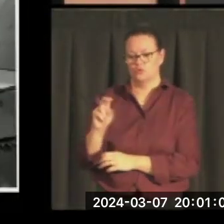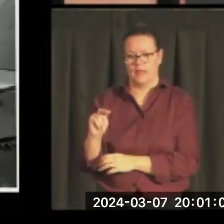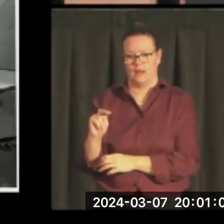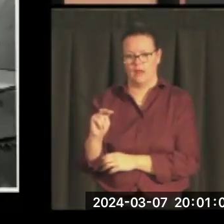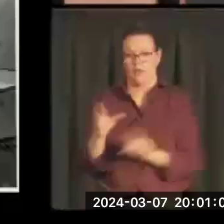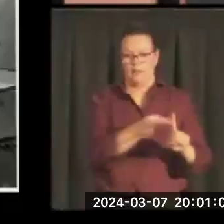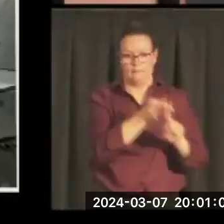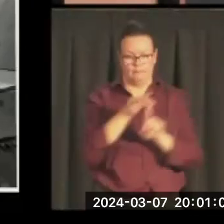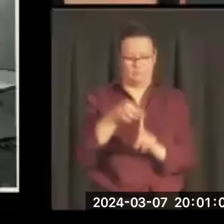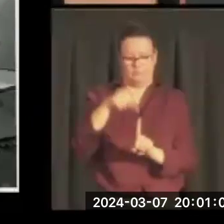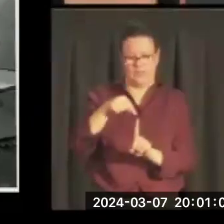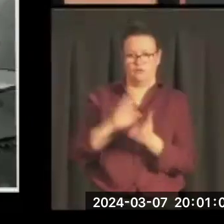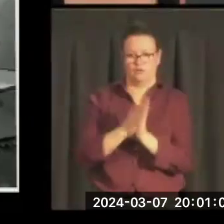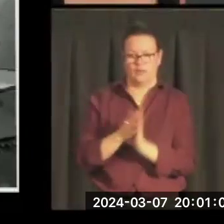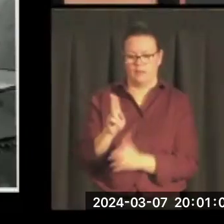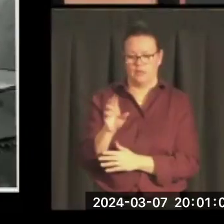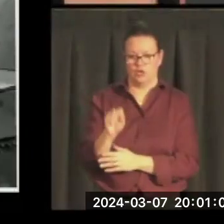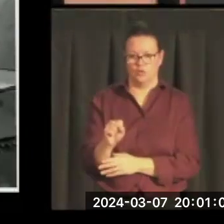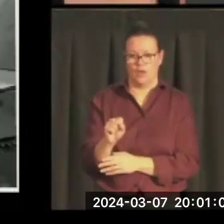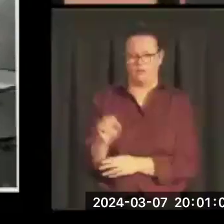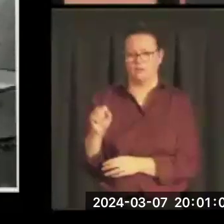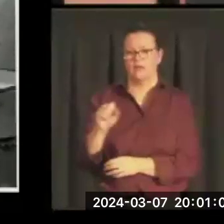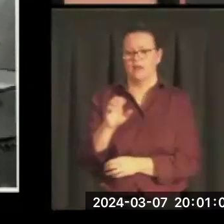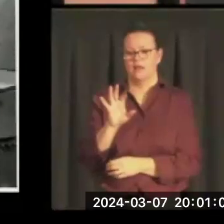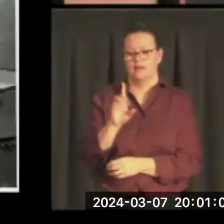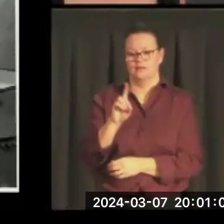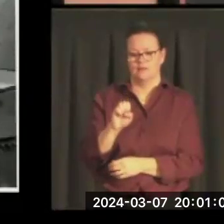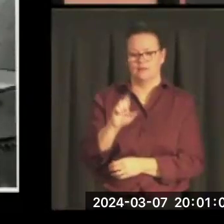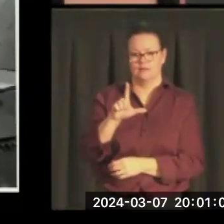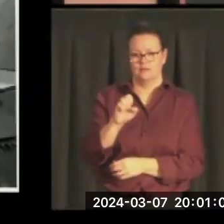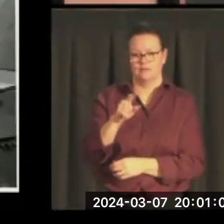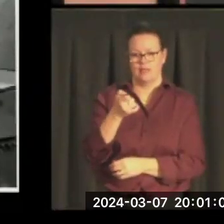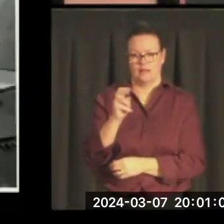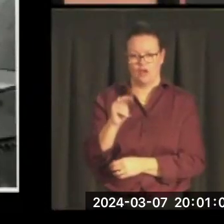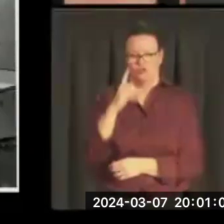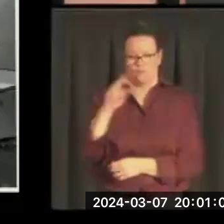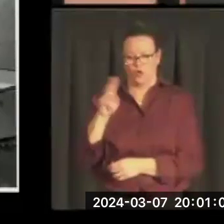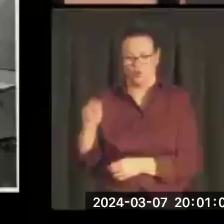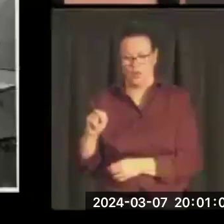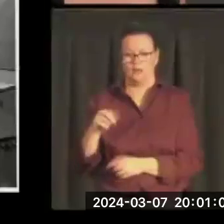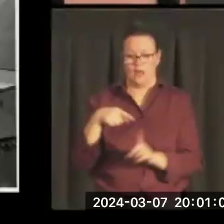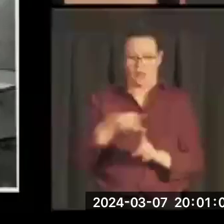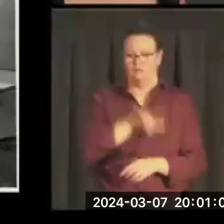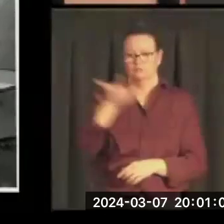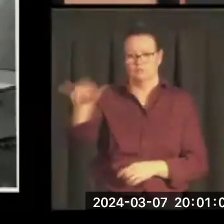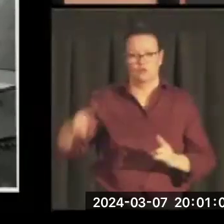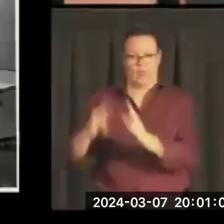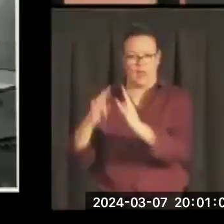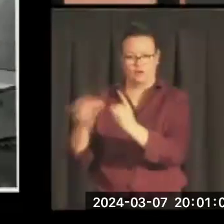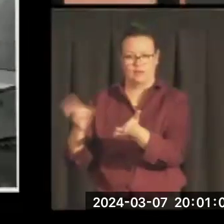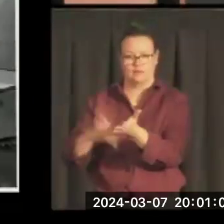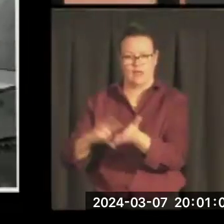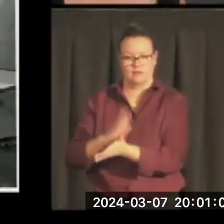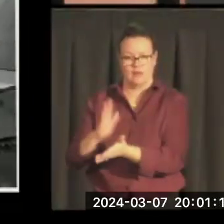to be on the US delegation of the UN as a delegate. Here, he happens to be in Paris at the time, signing a